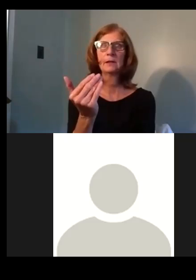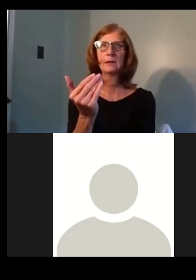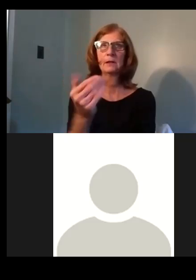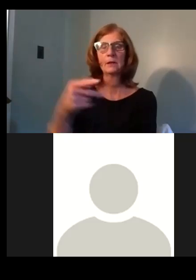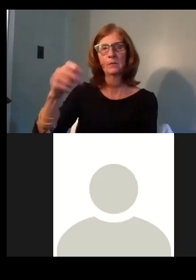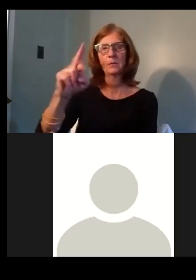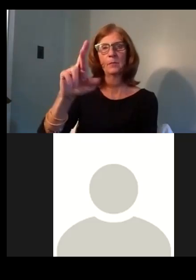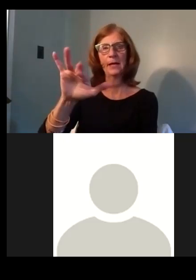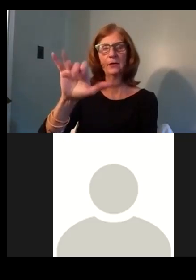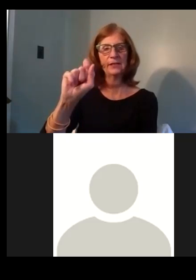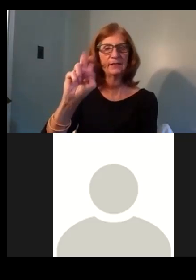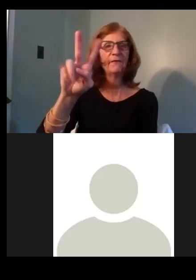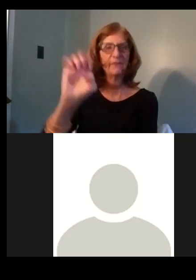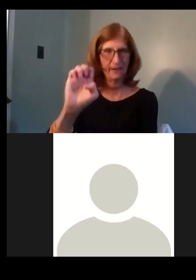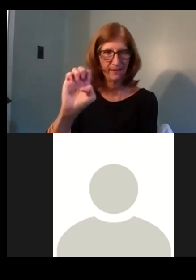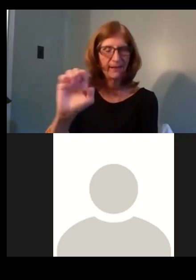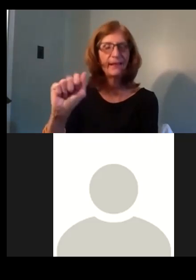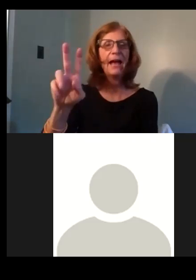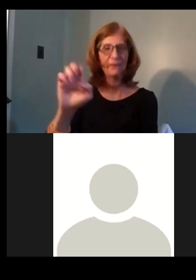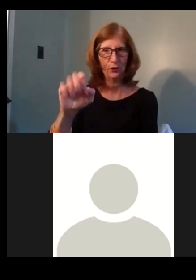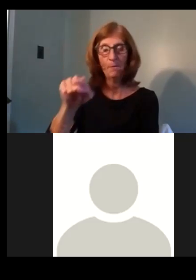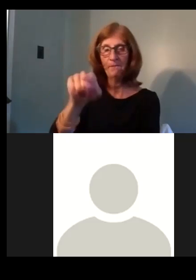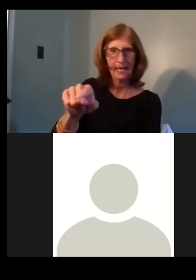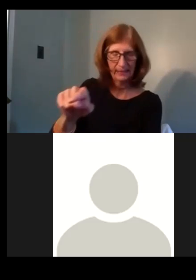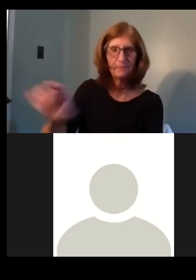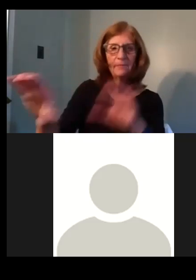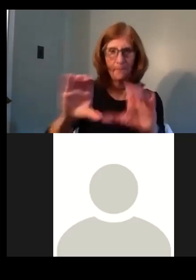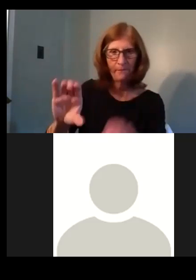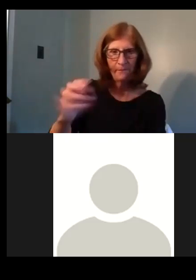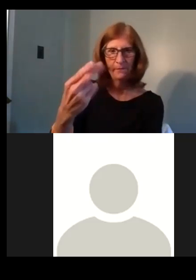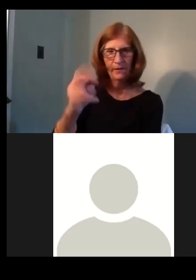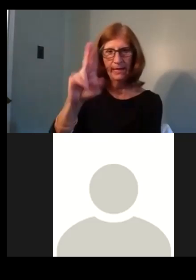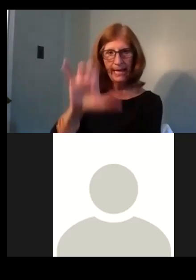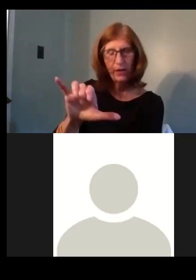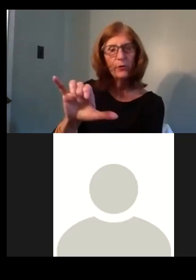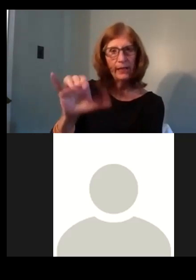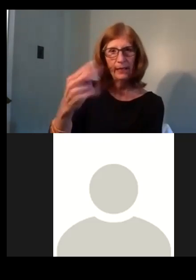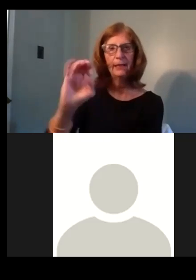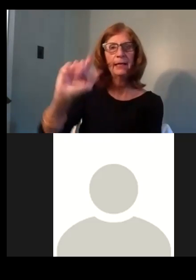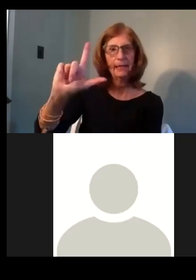Avenue, um, being done by Perry, Perry Hilltop Citizens Council.